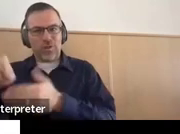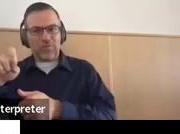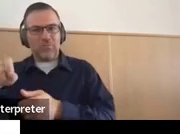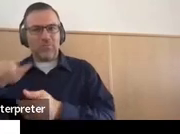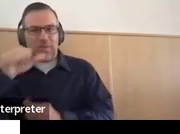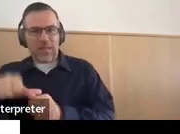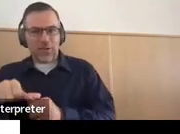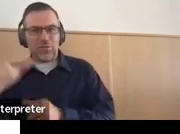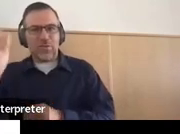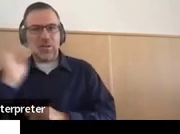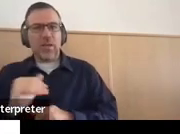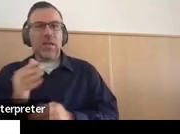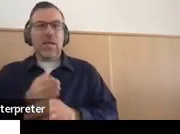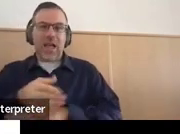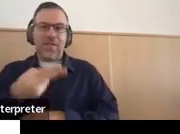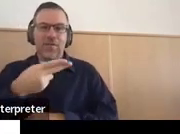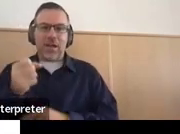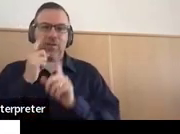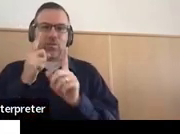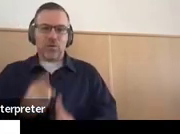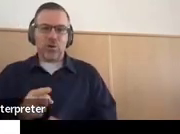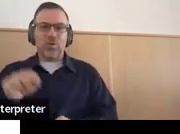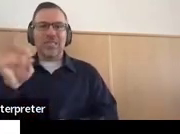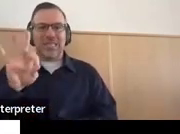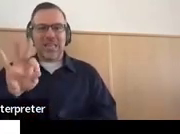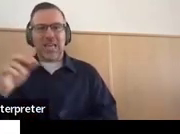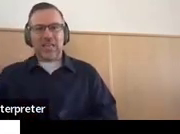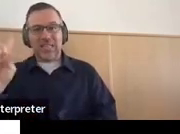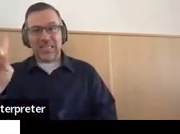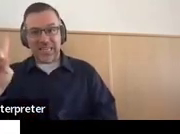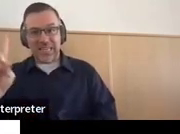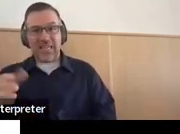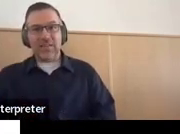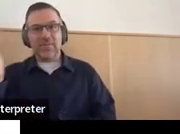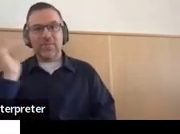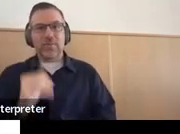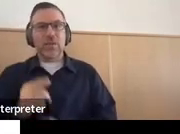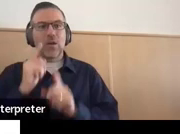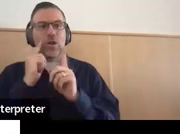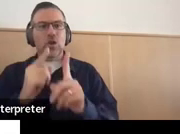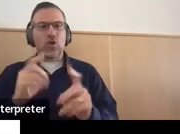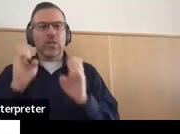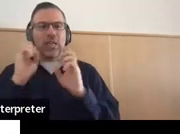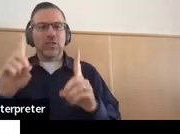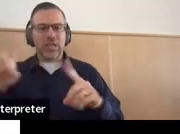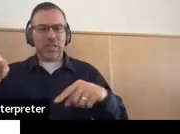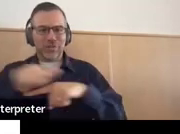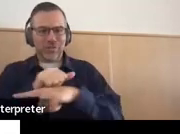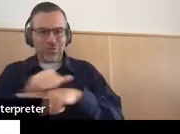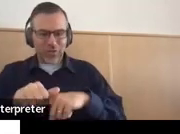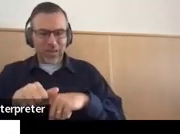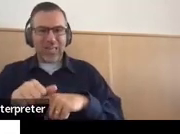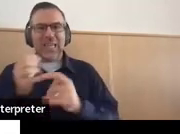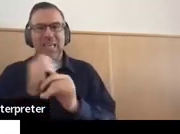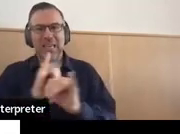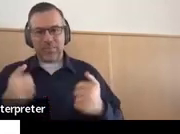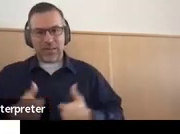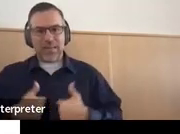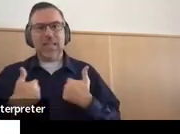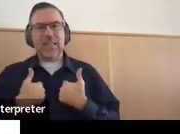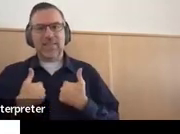in 9D. We look for the goals in education training, employment, and independent living in